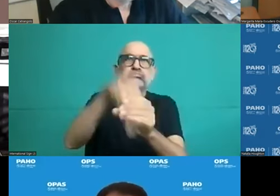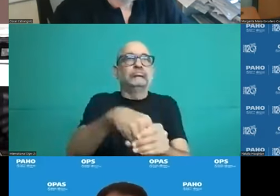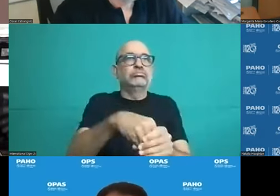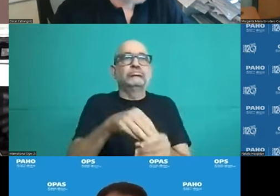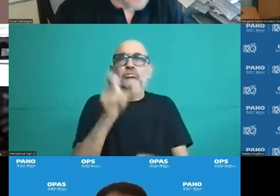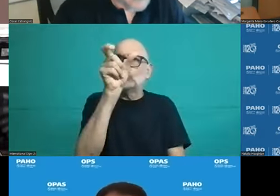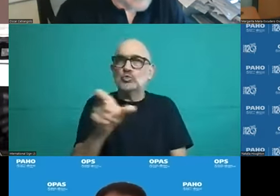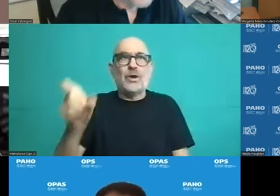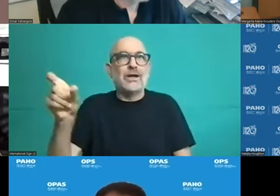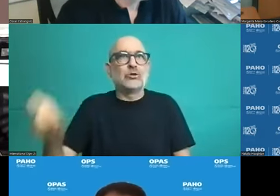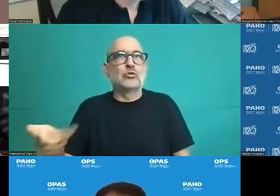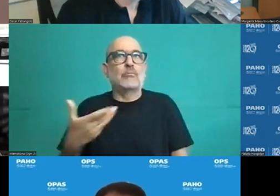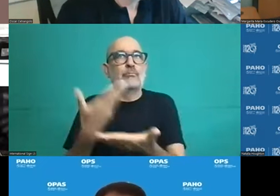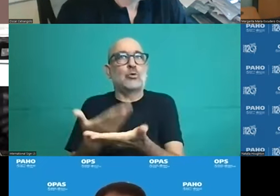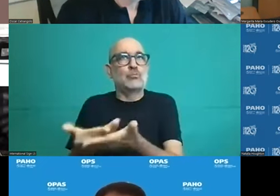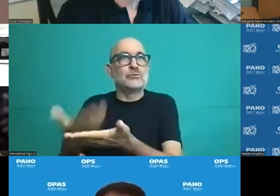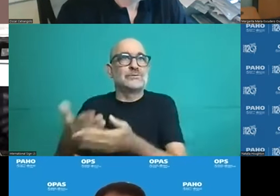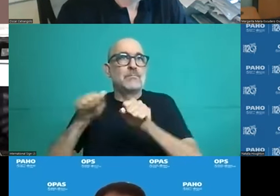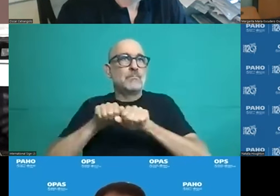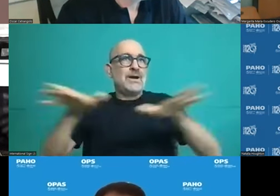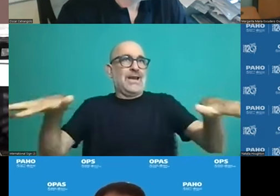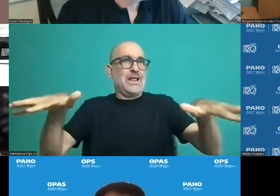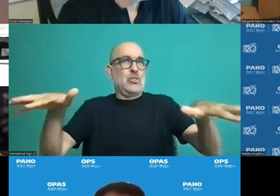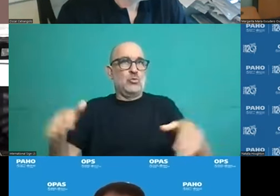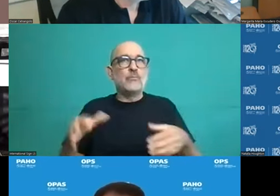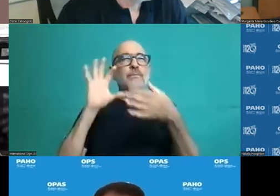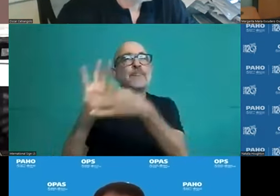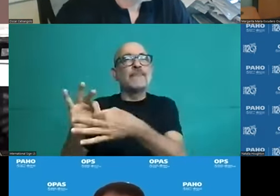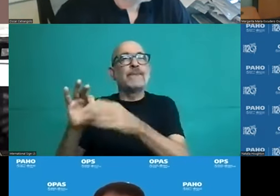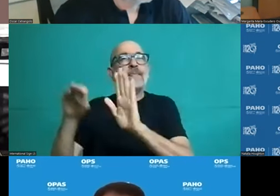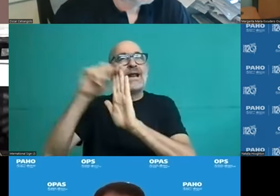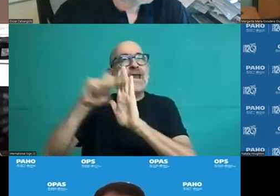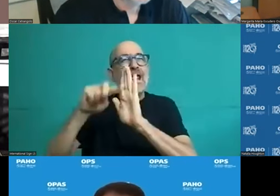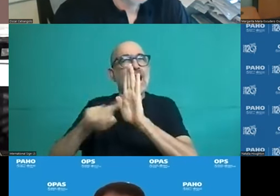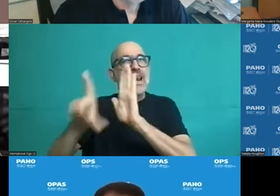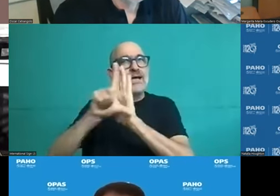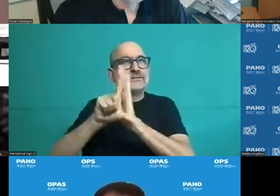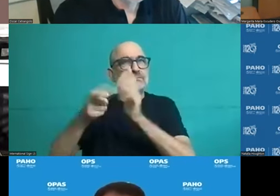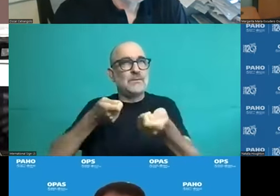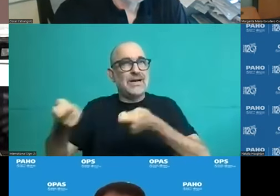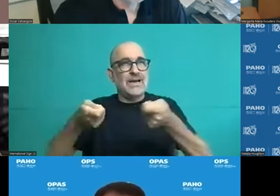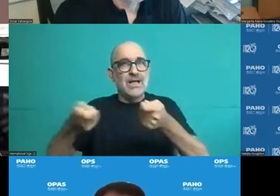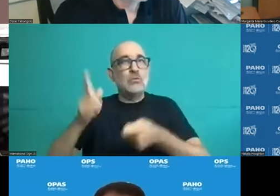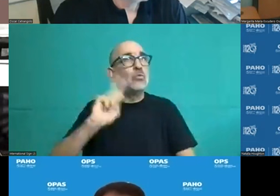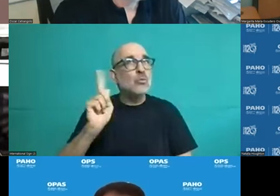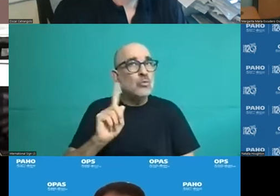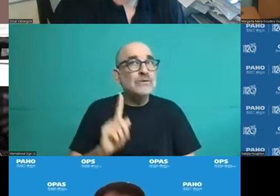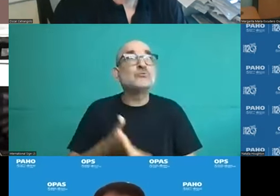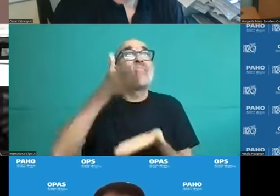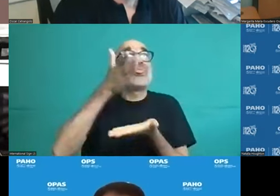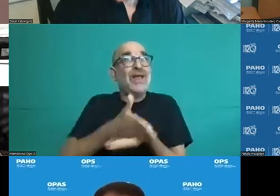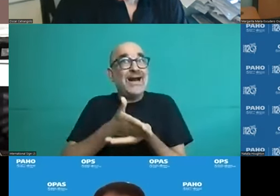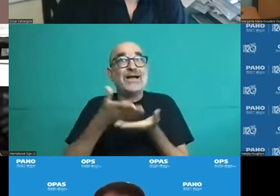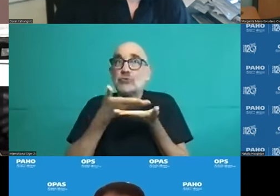right for everybody to have access to such health services based on primary health care, without that depending on whether I